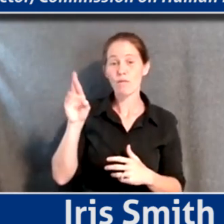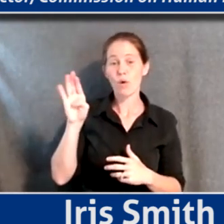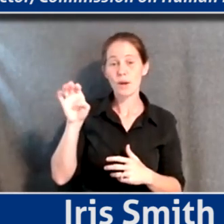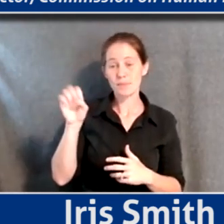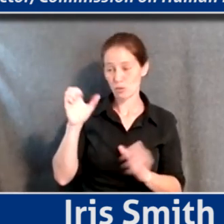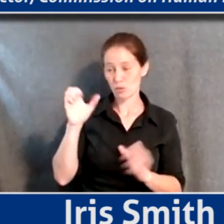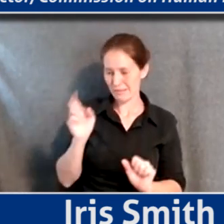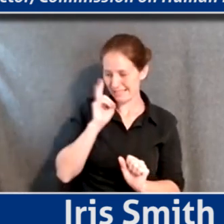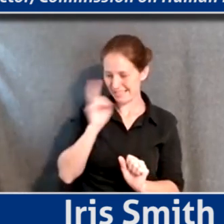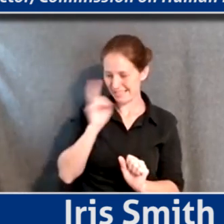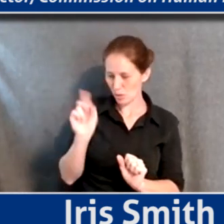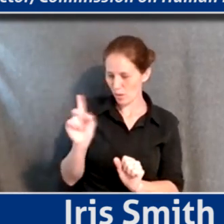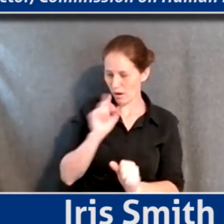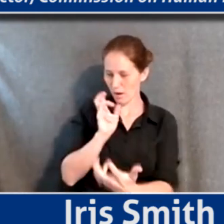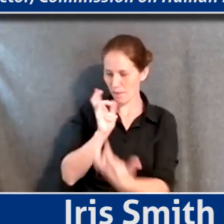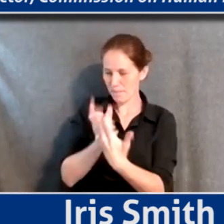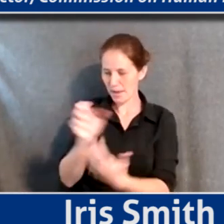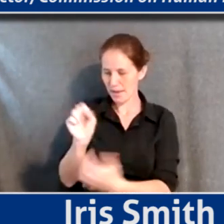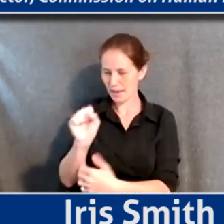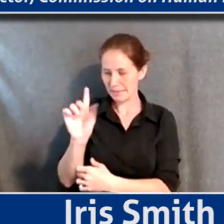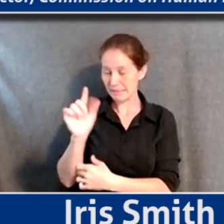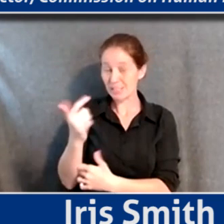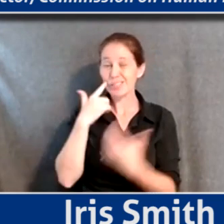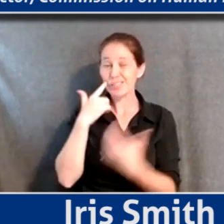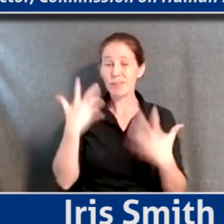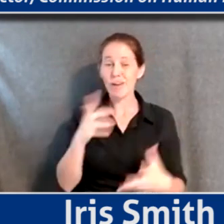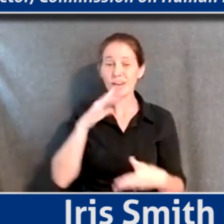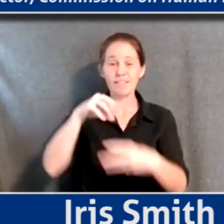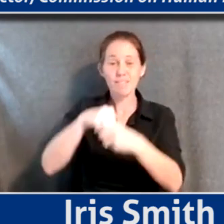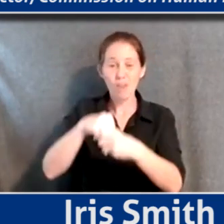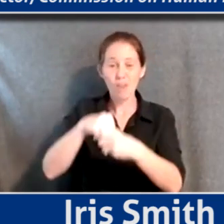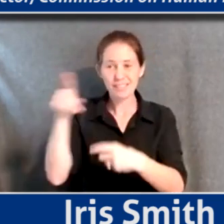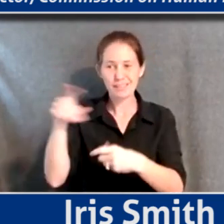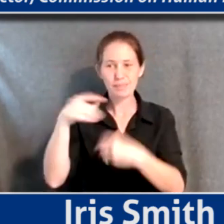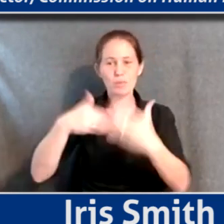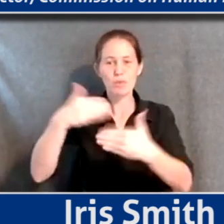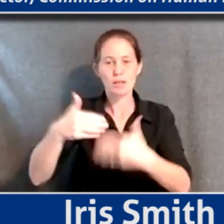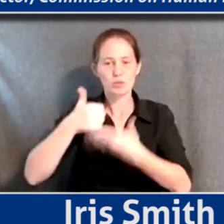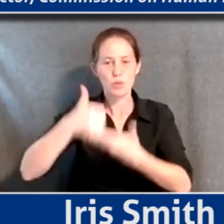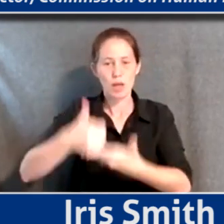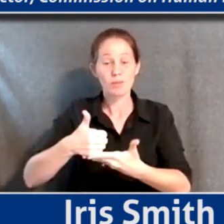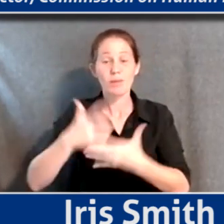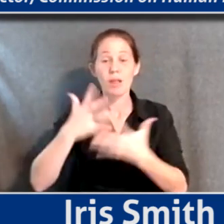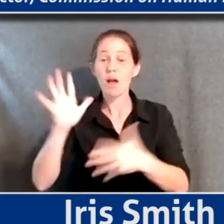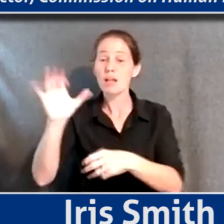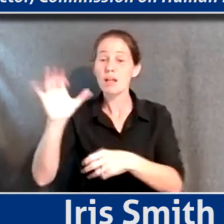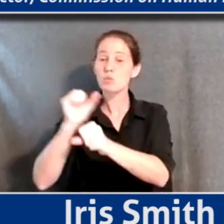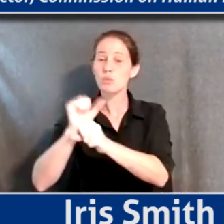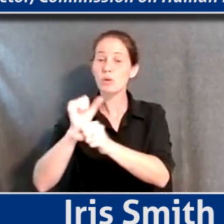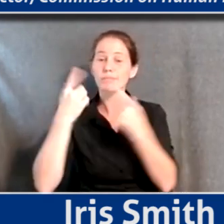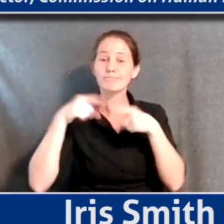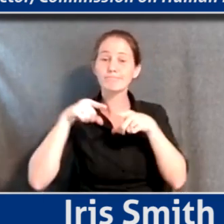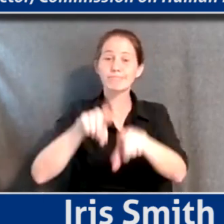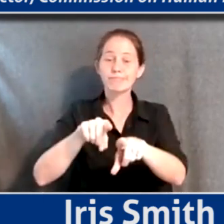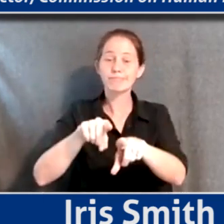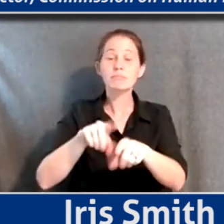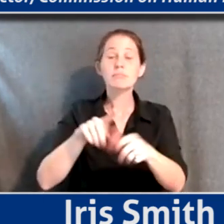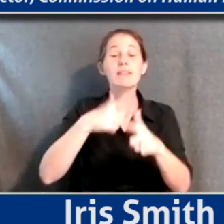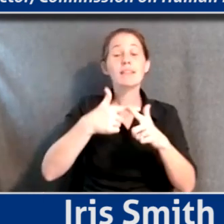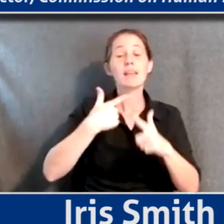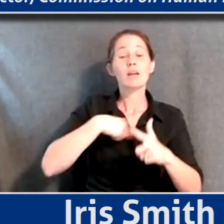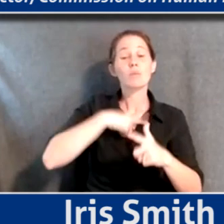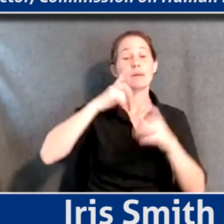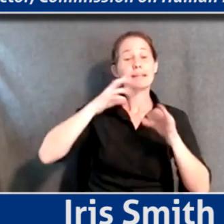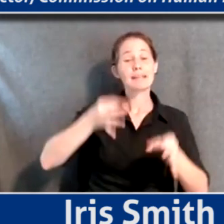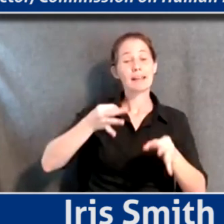we've already kind of engaged him in this process in doing that. And a lot of his work is aligned to that. Then we decided